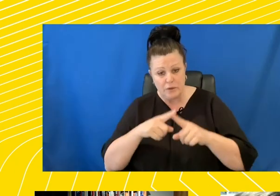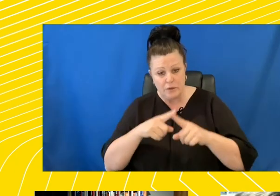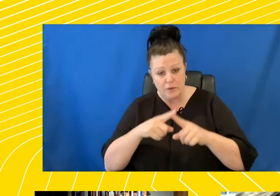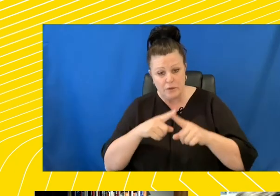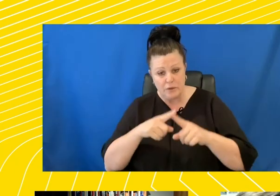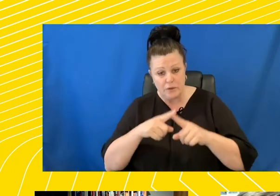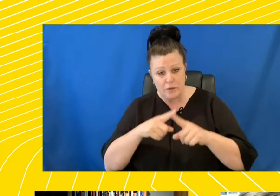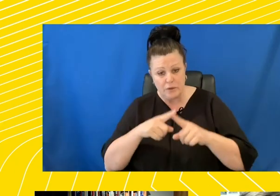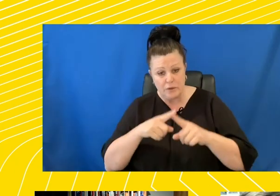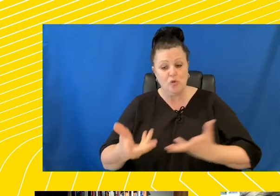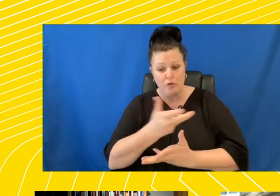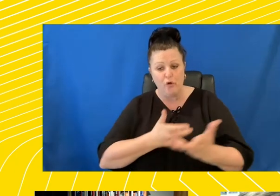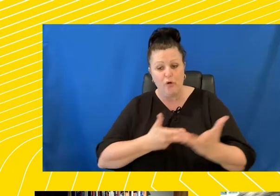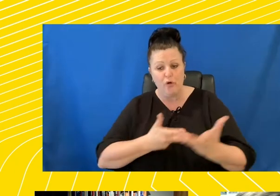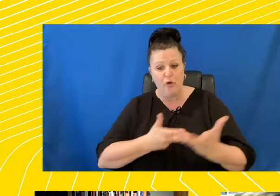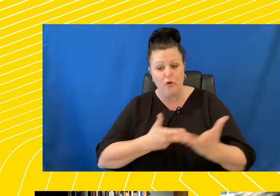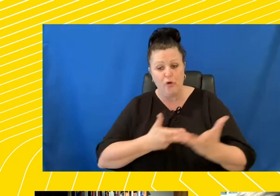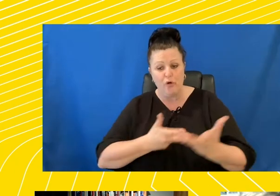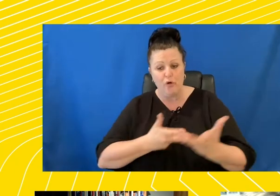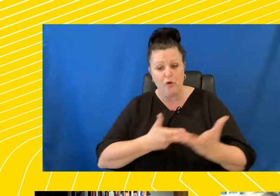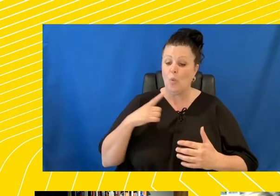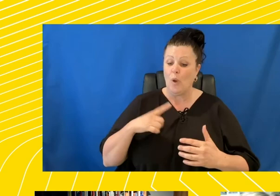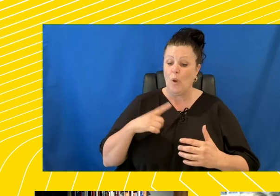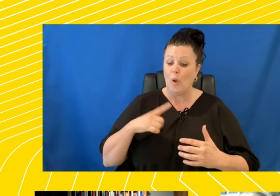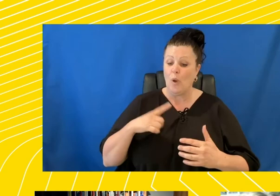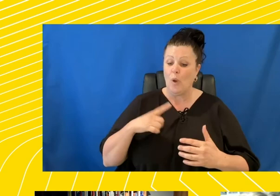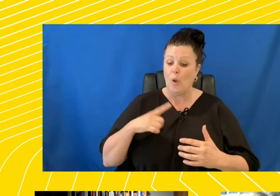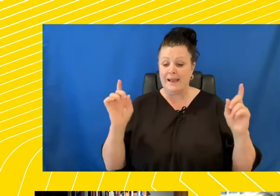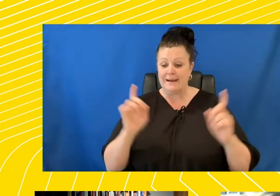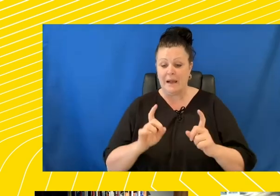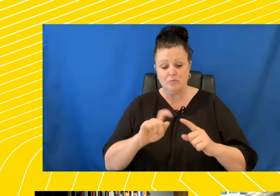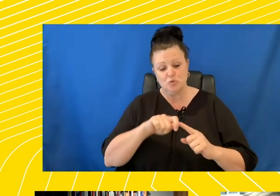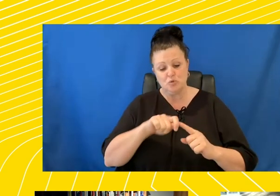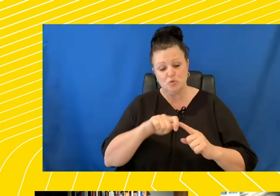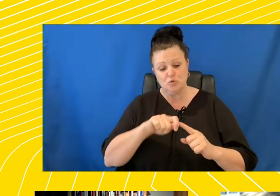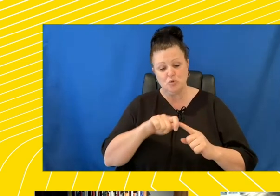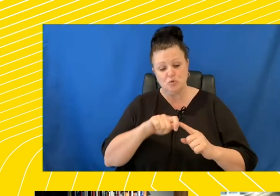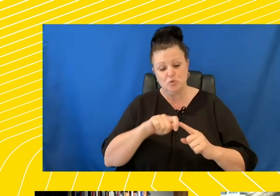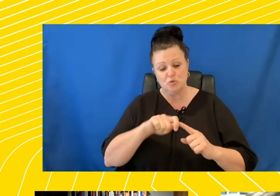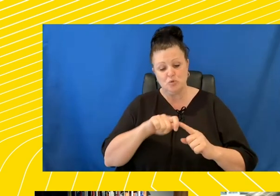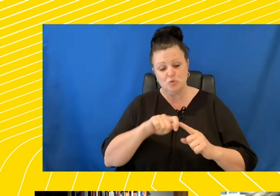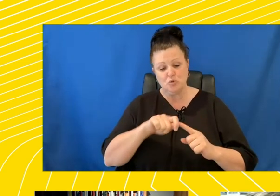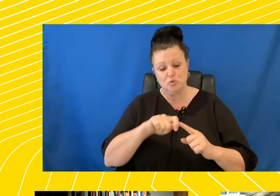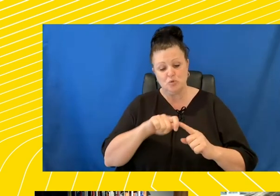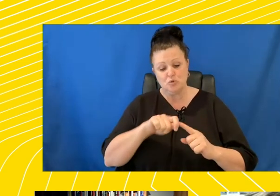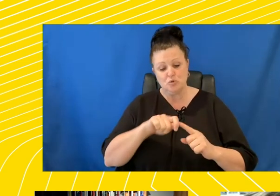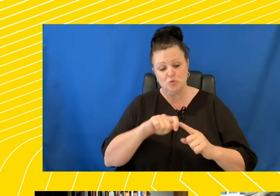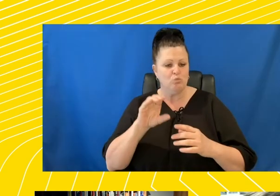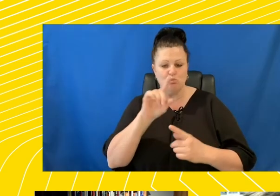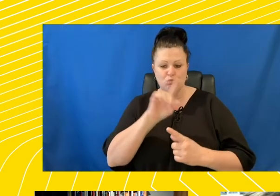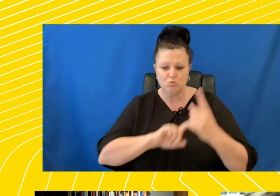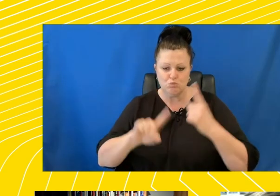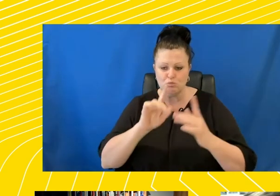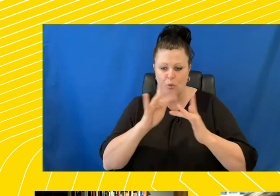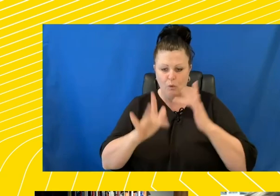the conversation around these topics by attending the subsequent webinars. I'm sorry that those of you online can't now